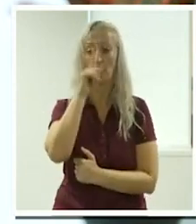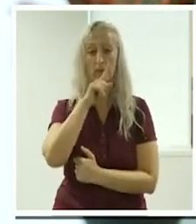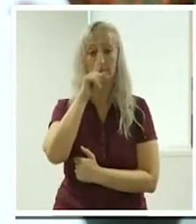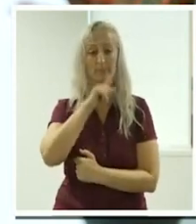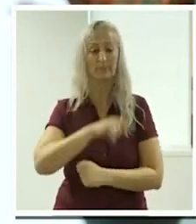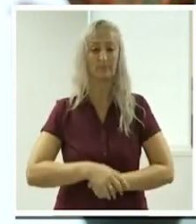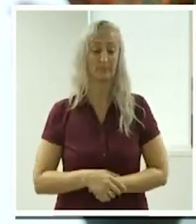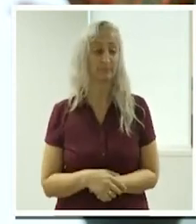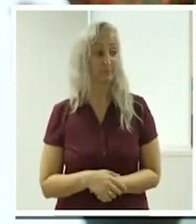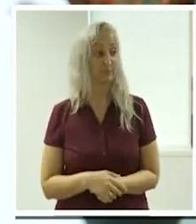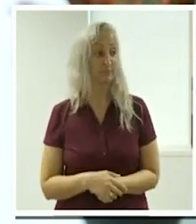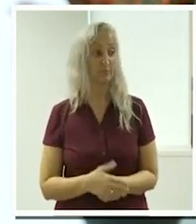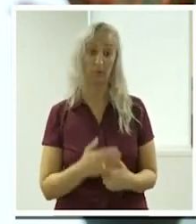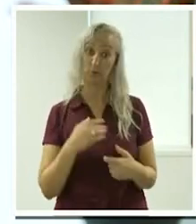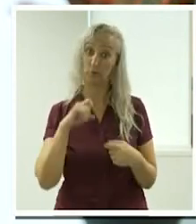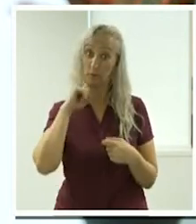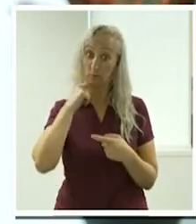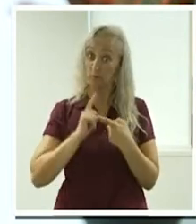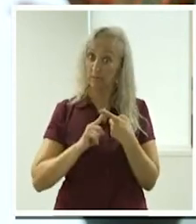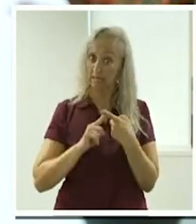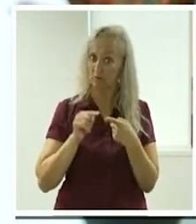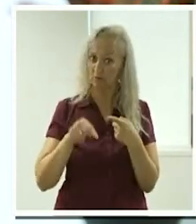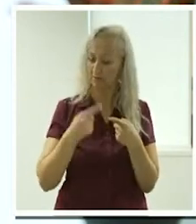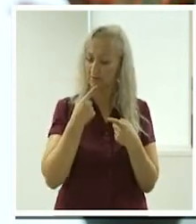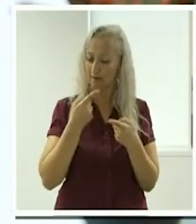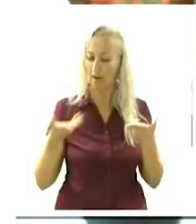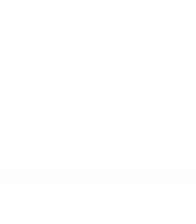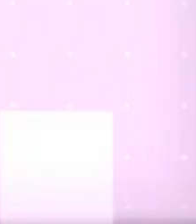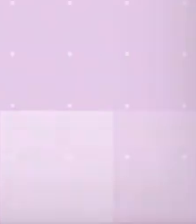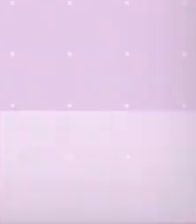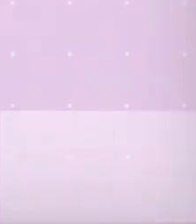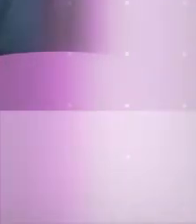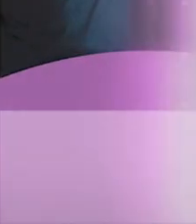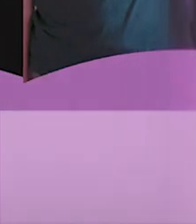we'll continue this dialogue through other sessions like this thank you